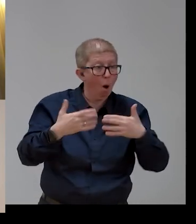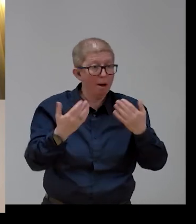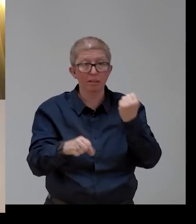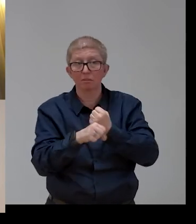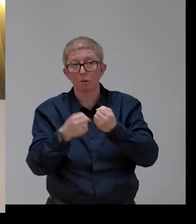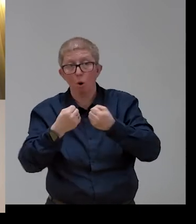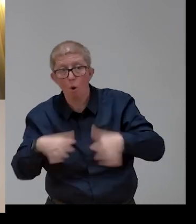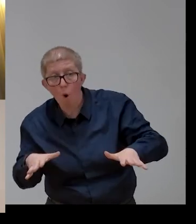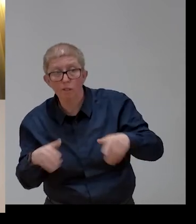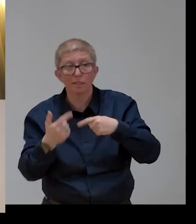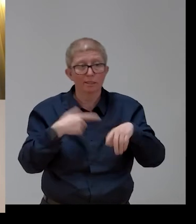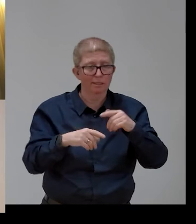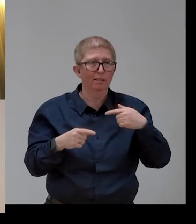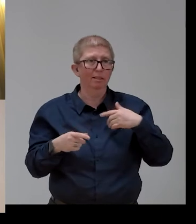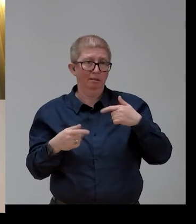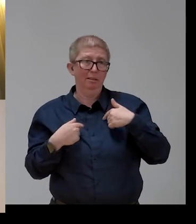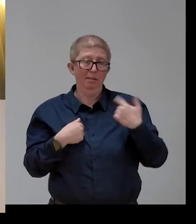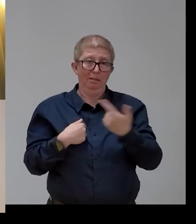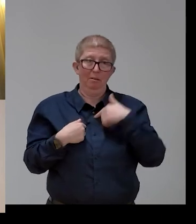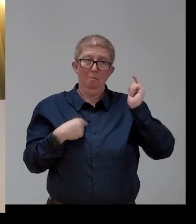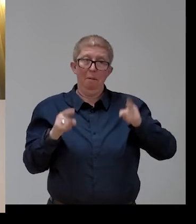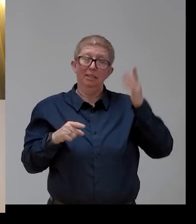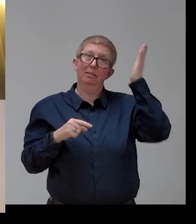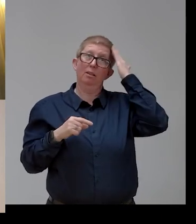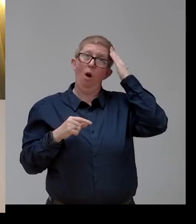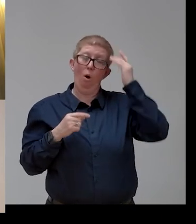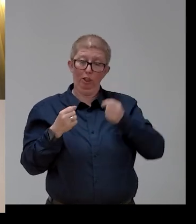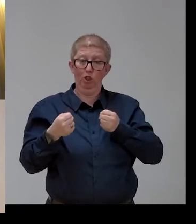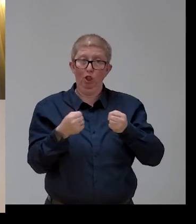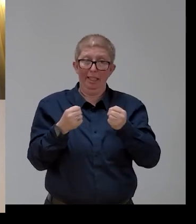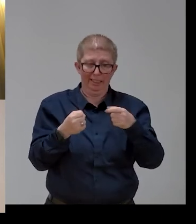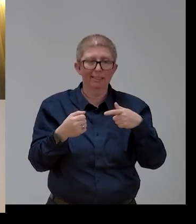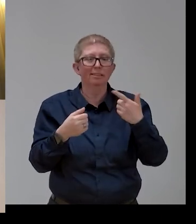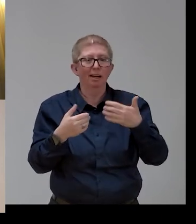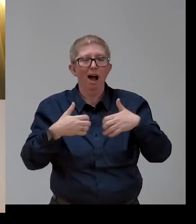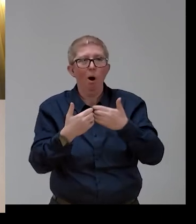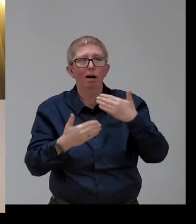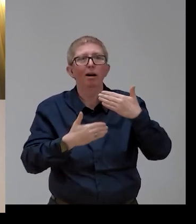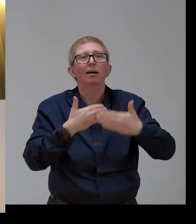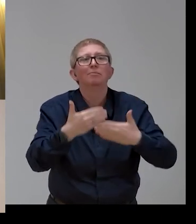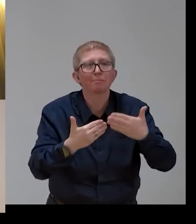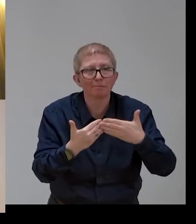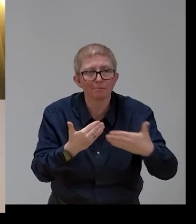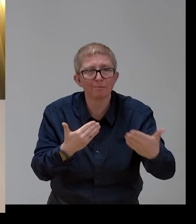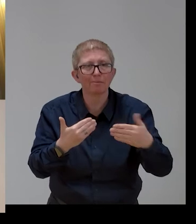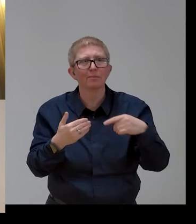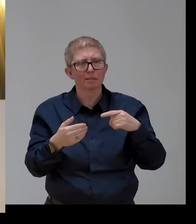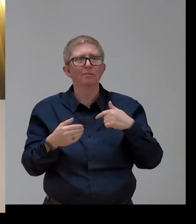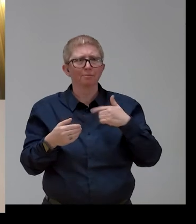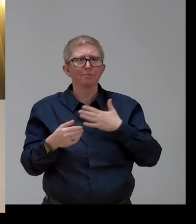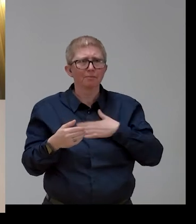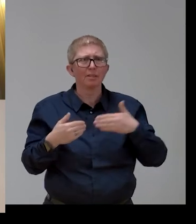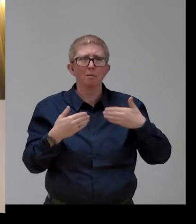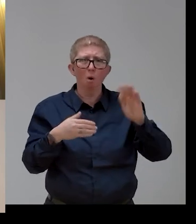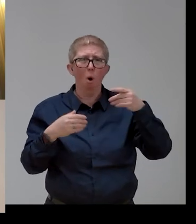for which we need to act. And we need and we will continue feeding this information into the European